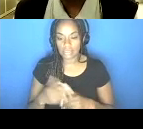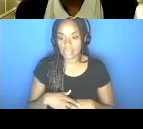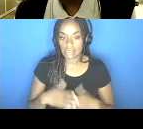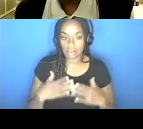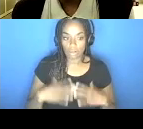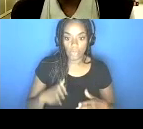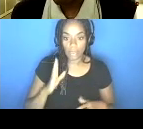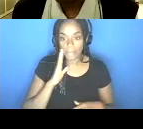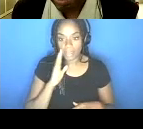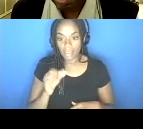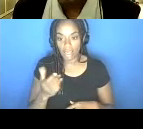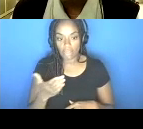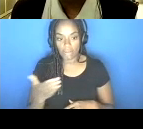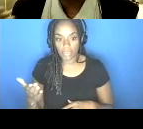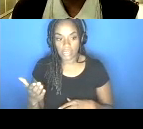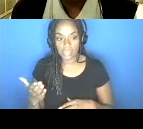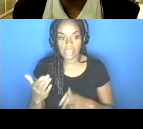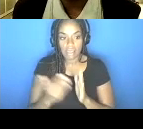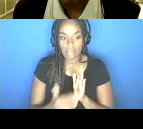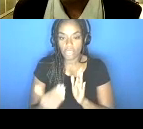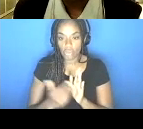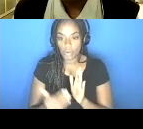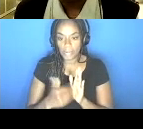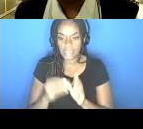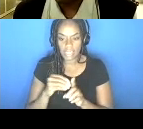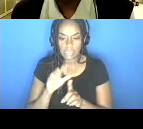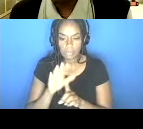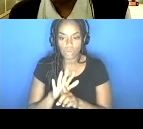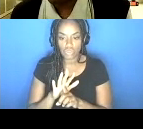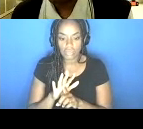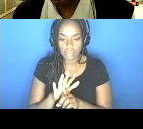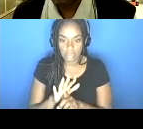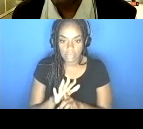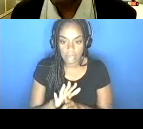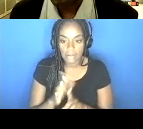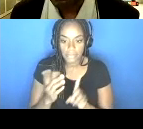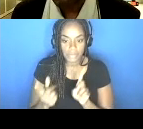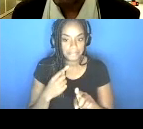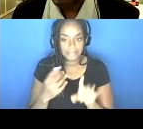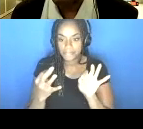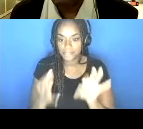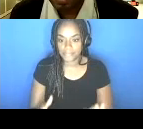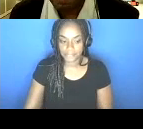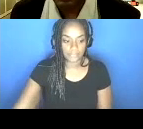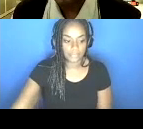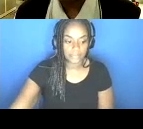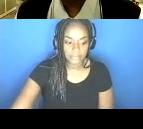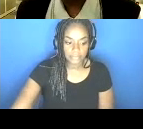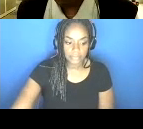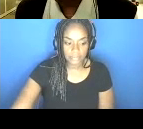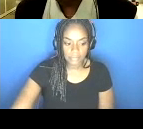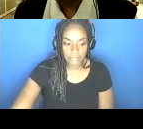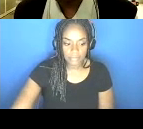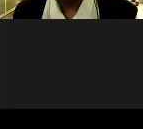bedding, other things through repeated, um, uh, exposure. So what we've seen for folks who, uh, who got, who've been infected in